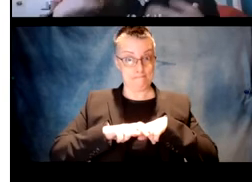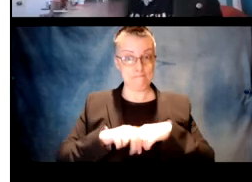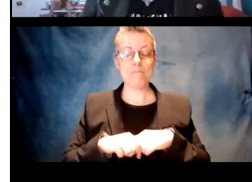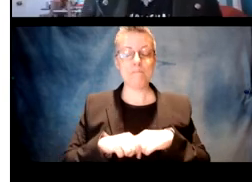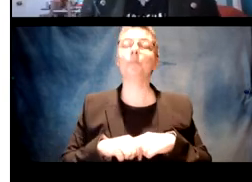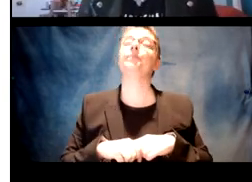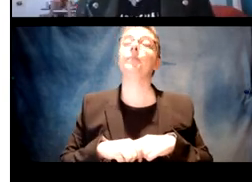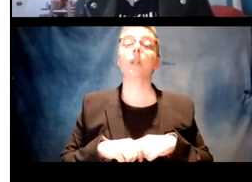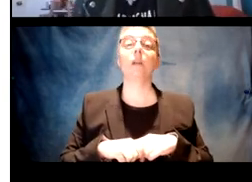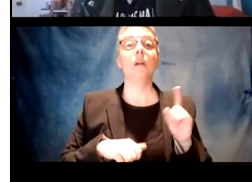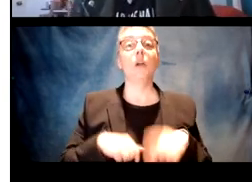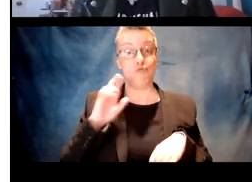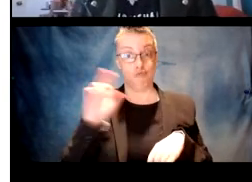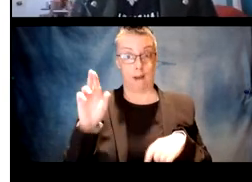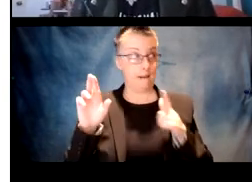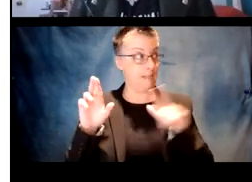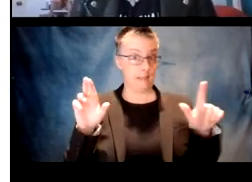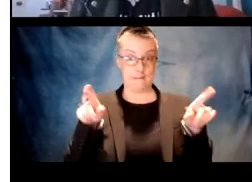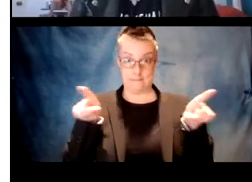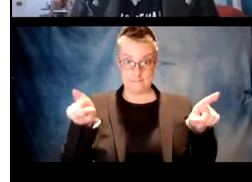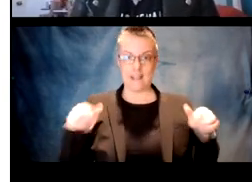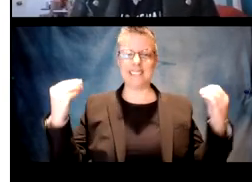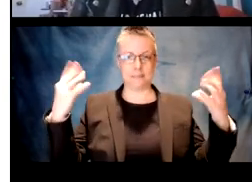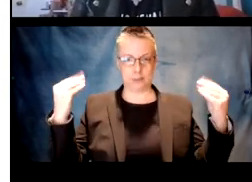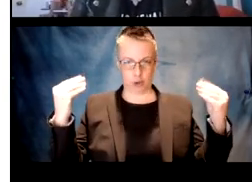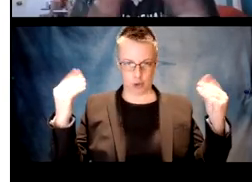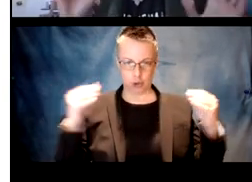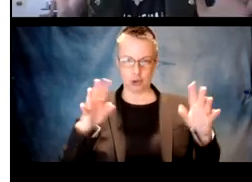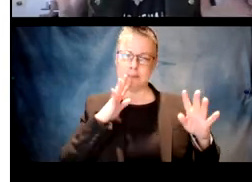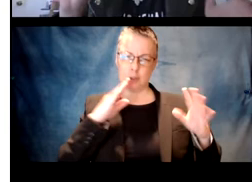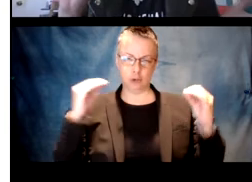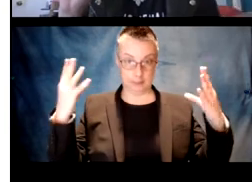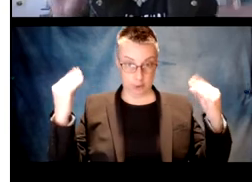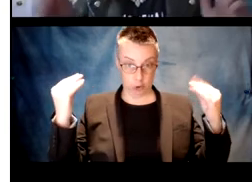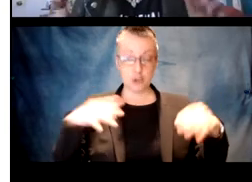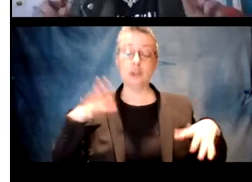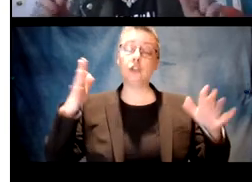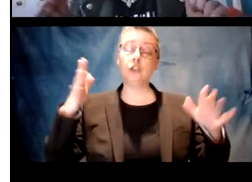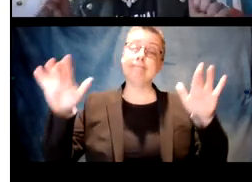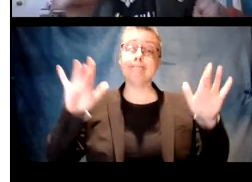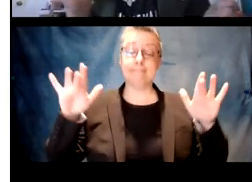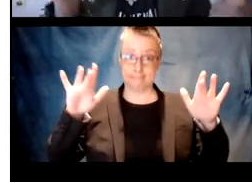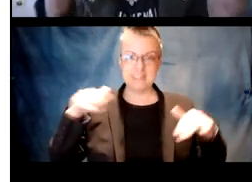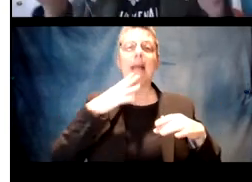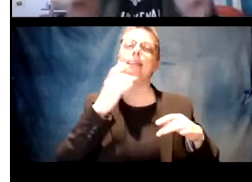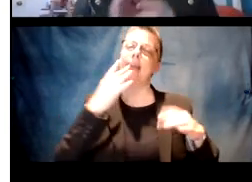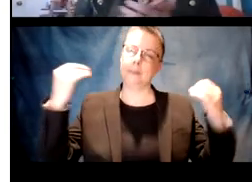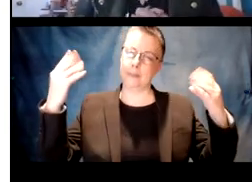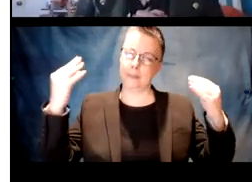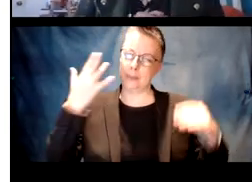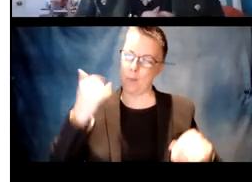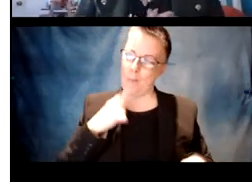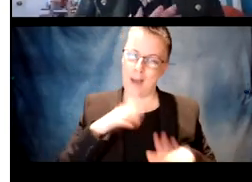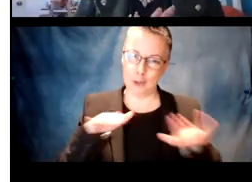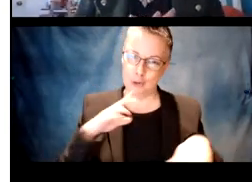sitting on their caregivers lap. And there are, on the right and the left, there are speakers that